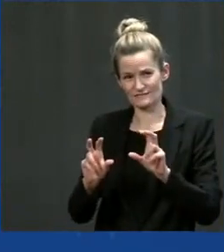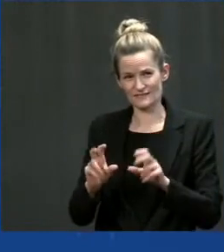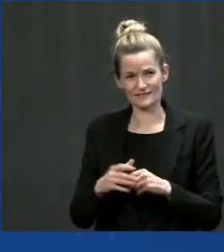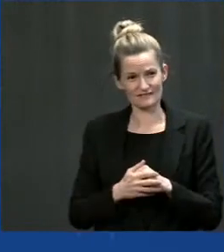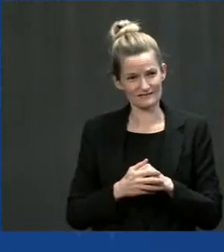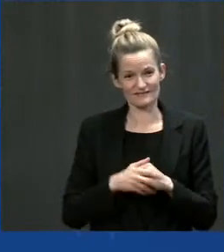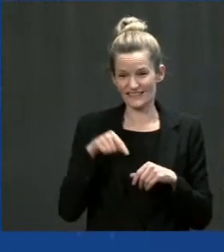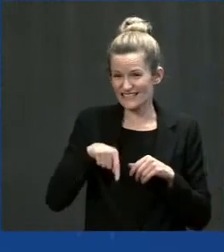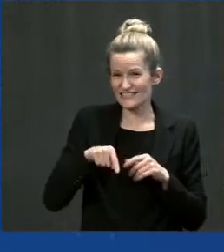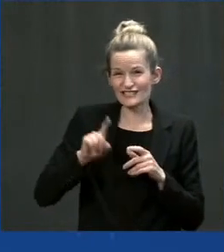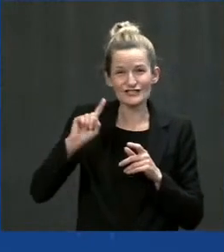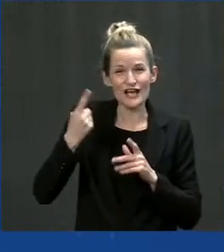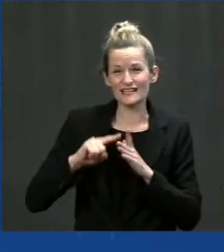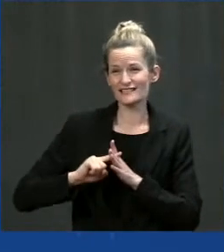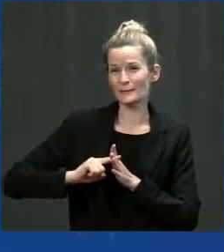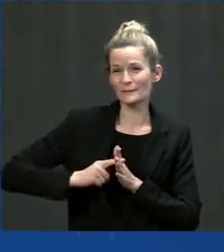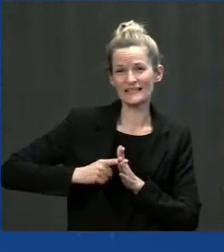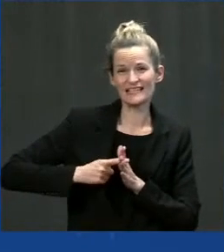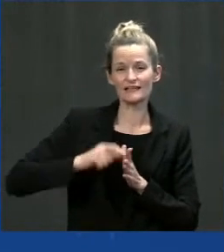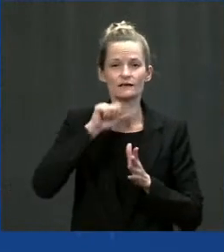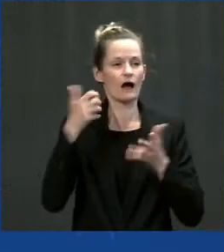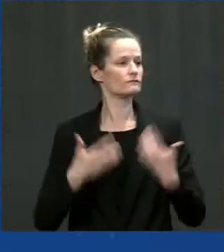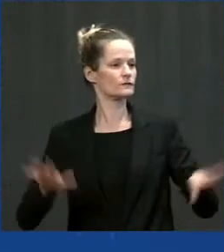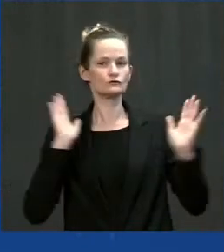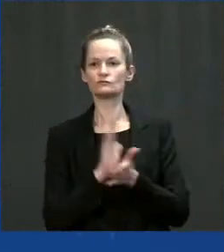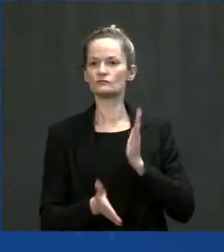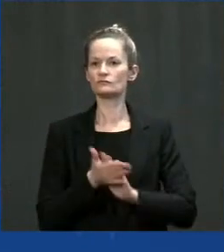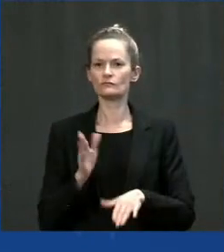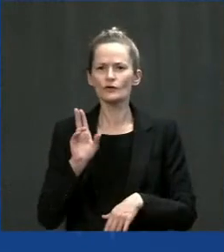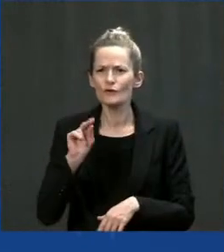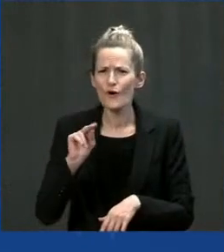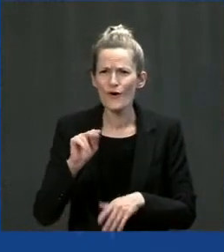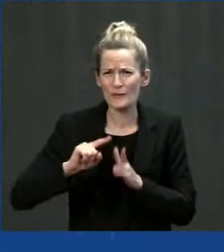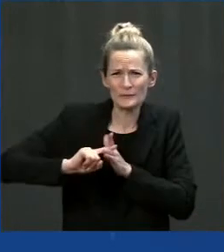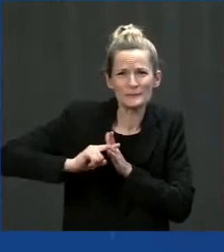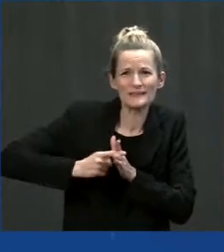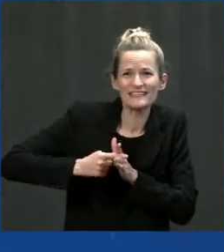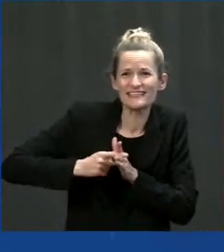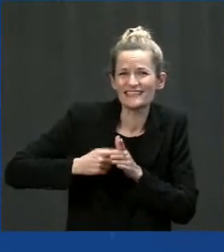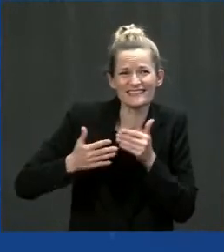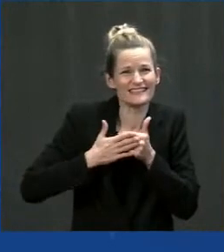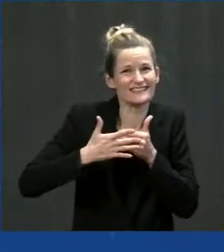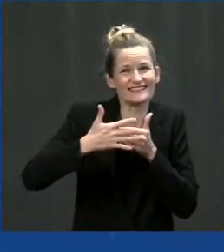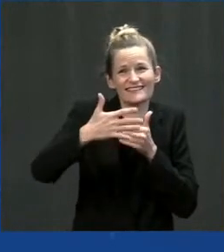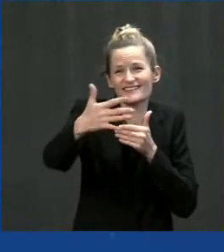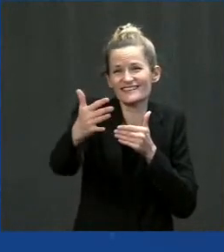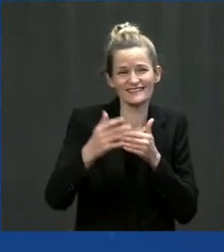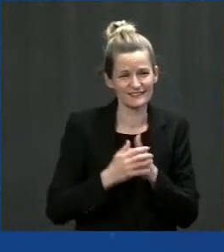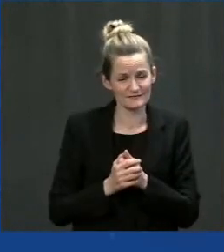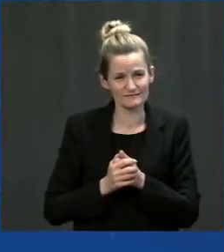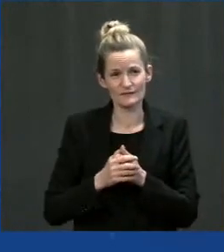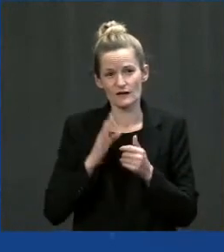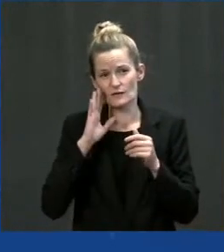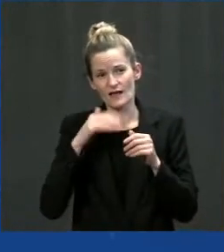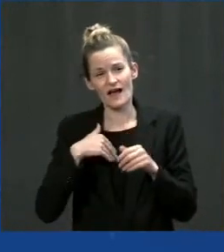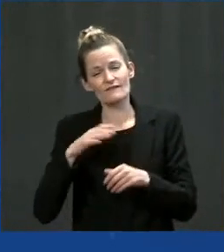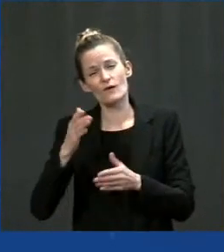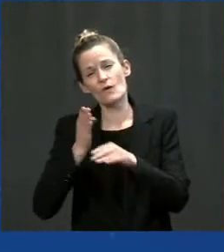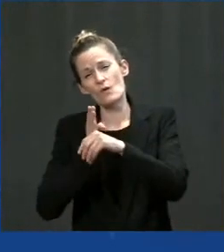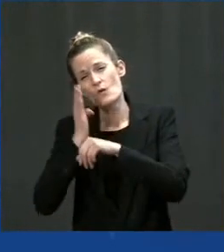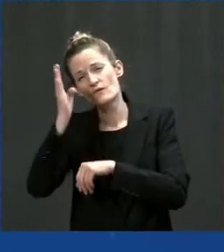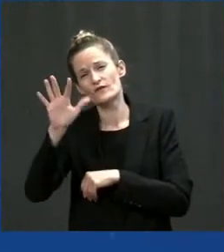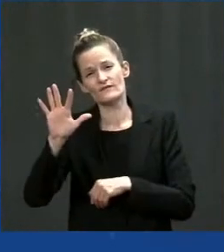play out over the next eight years, these investments. It's a lot of money. It's over 500 million dollars billion new money